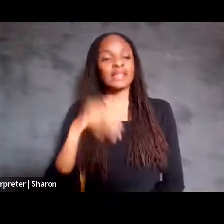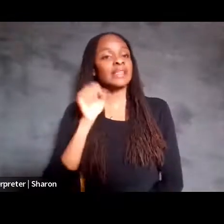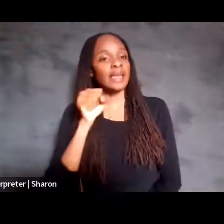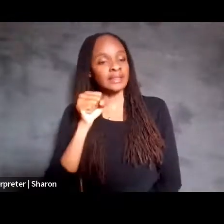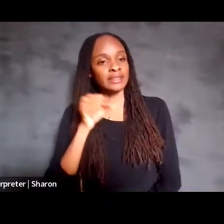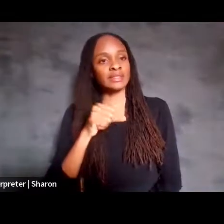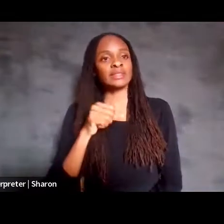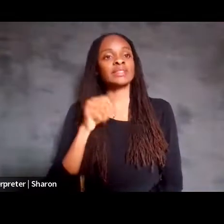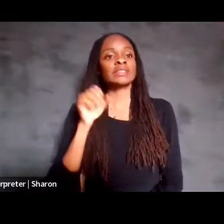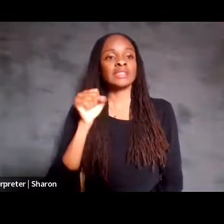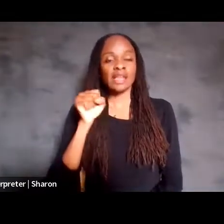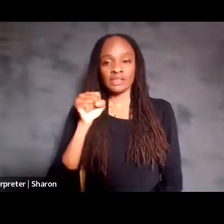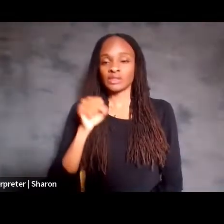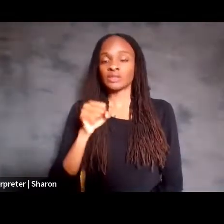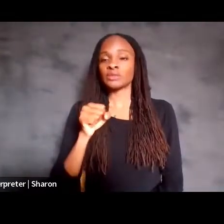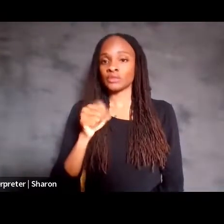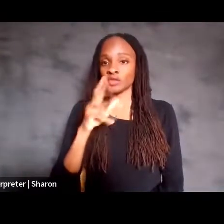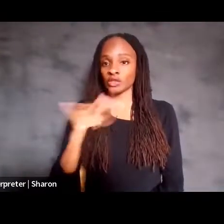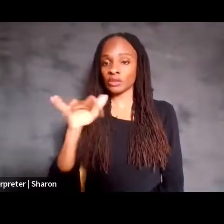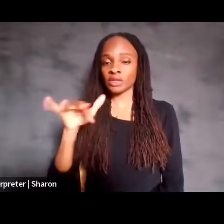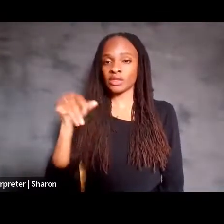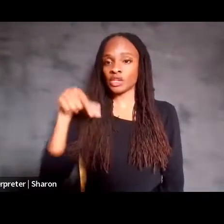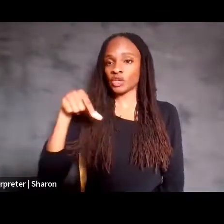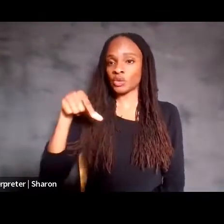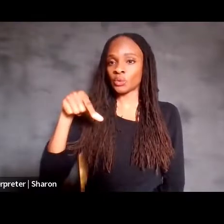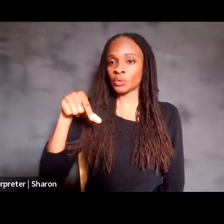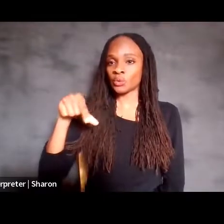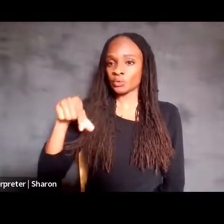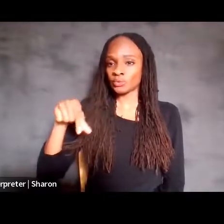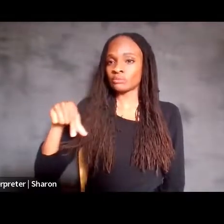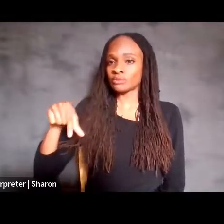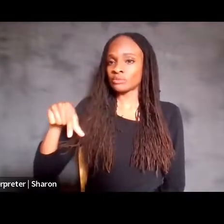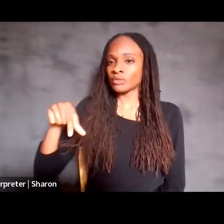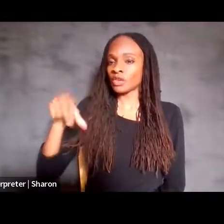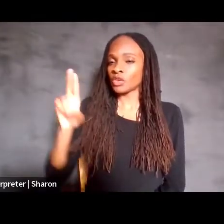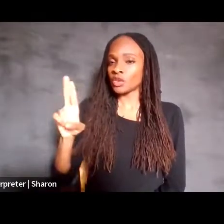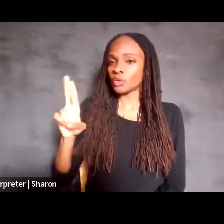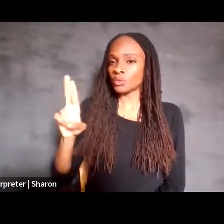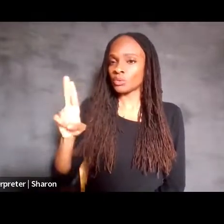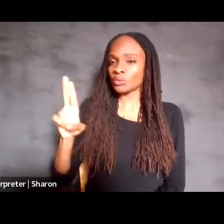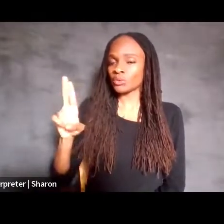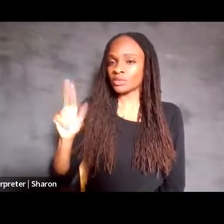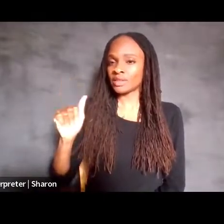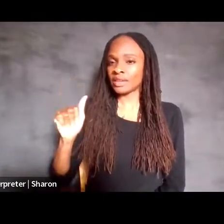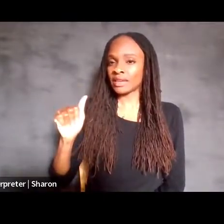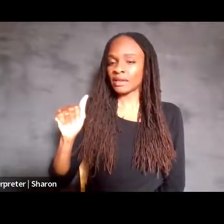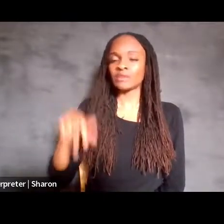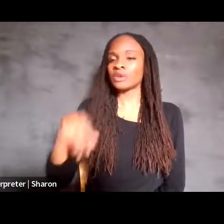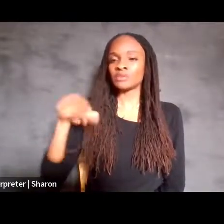Yeah, it is spelled Q-U-H-A